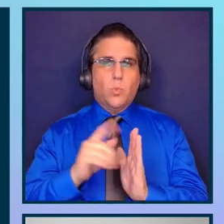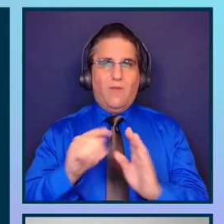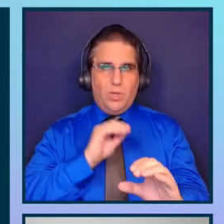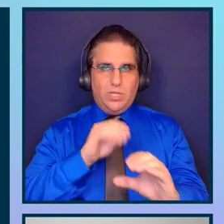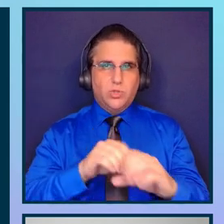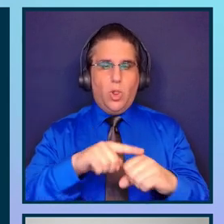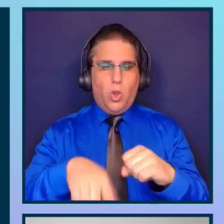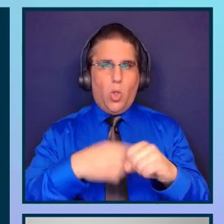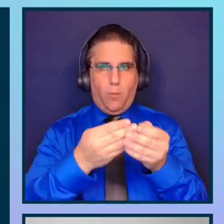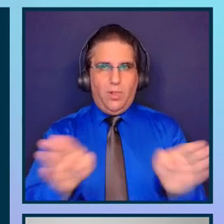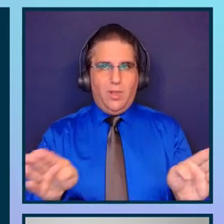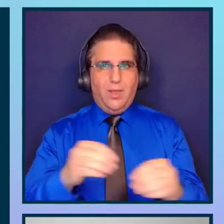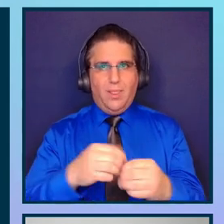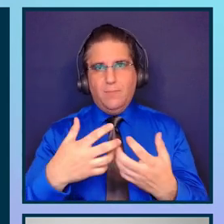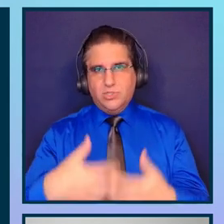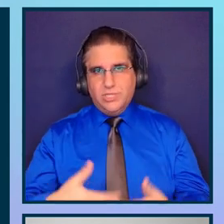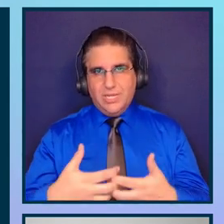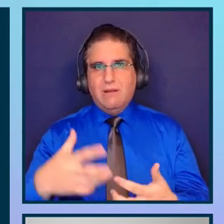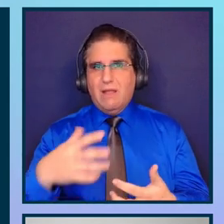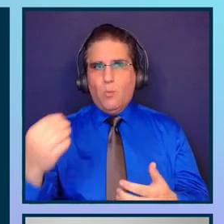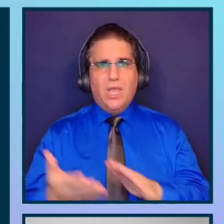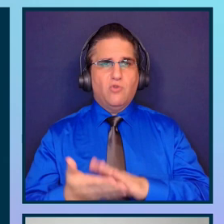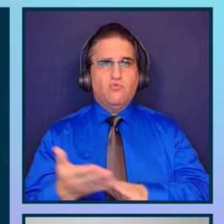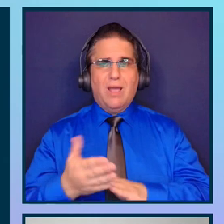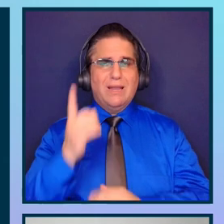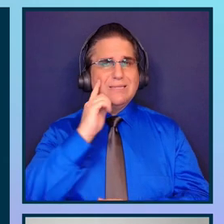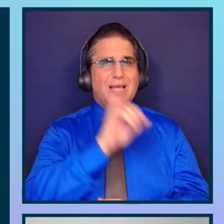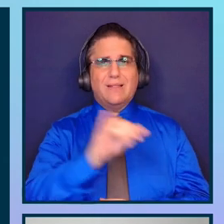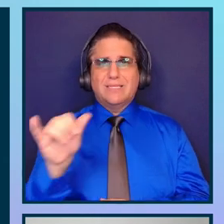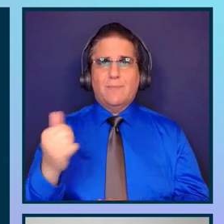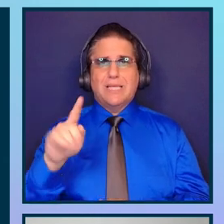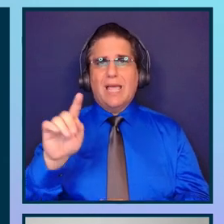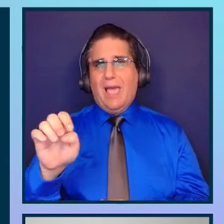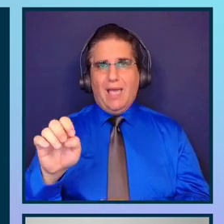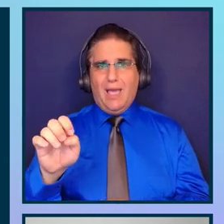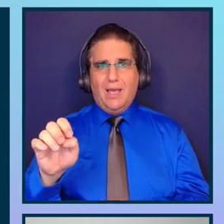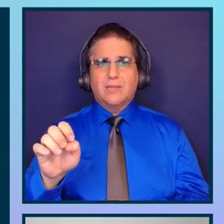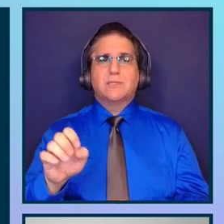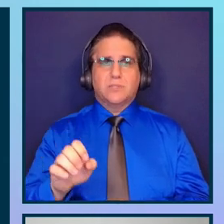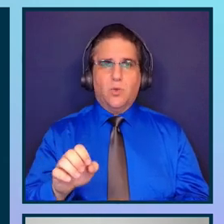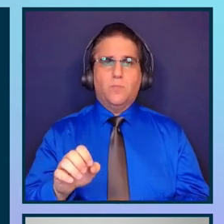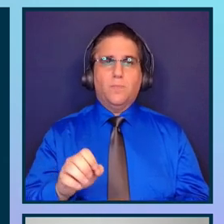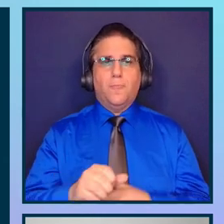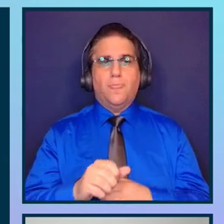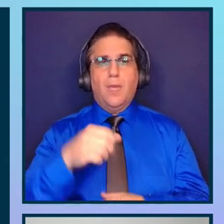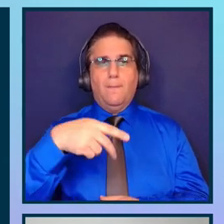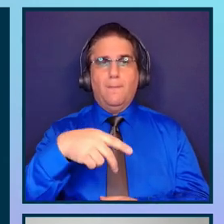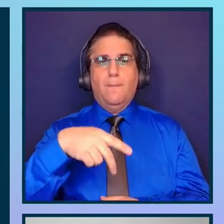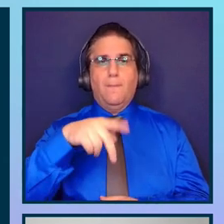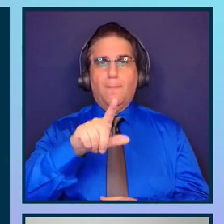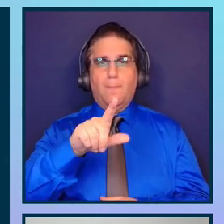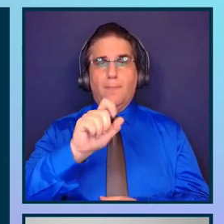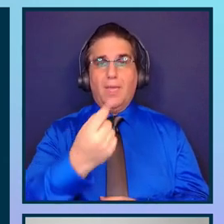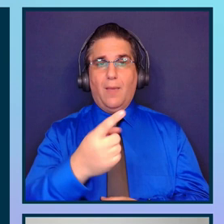in our machine. And we can run it exactly the same as AXE. So PA11y followed by the